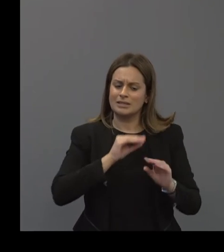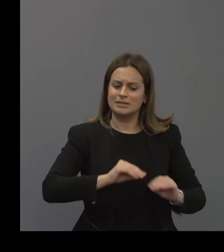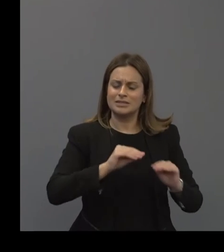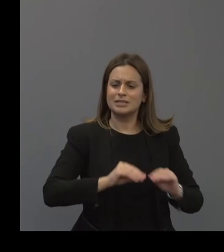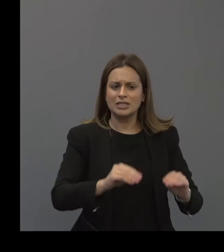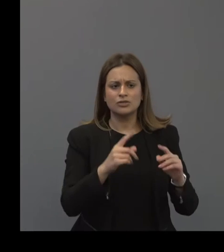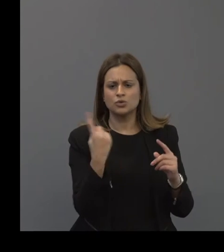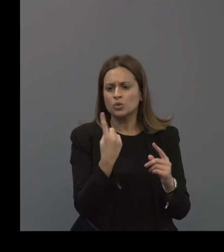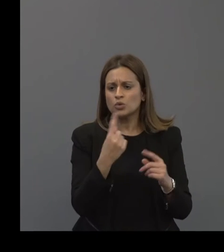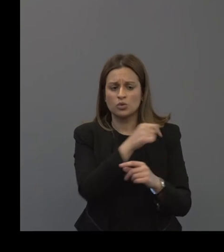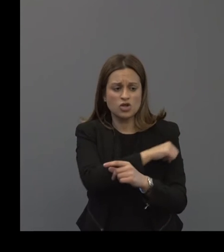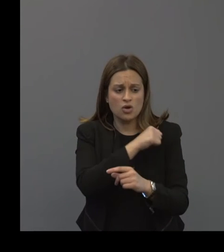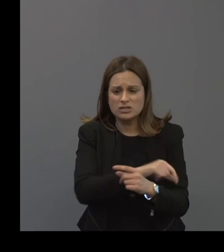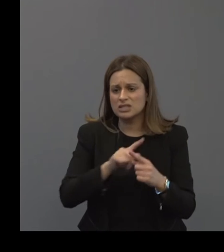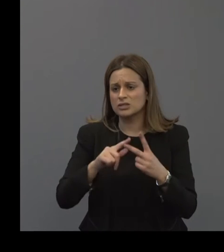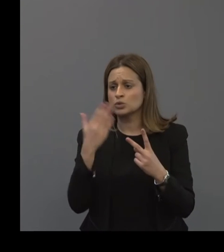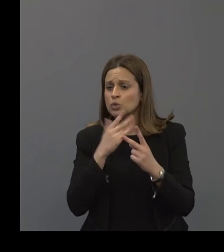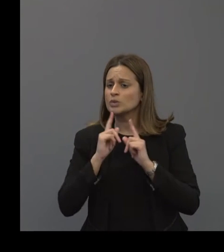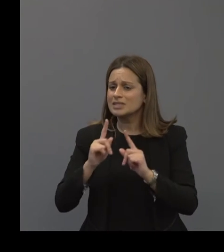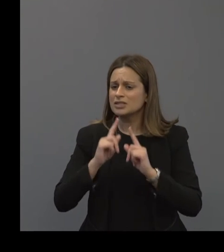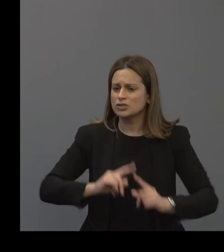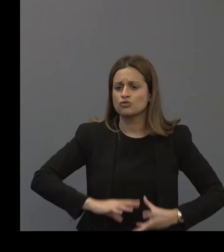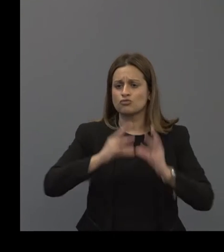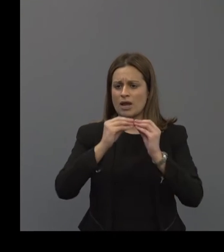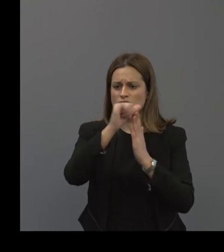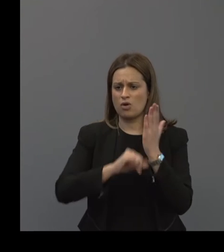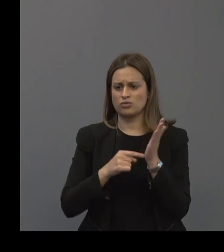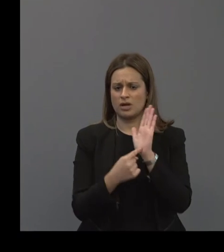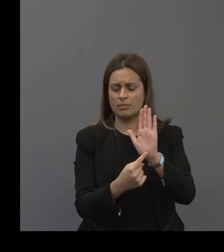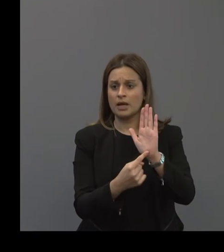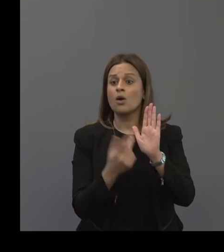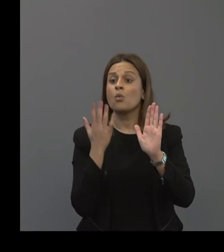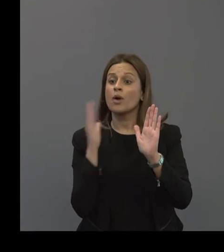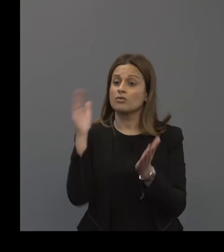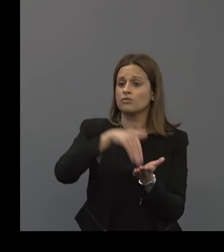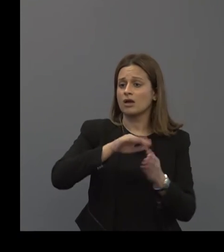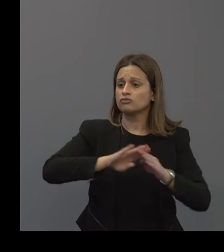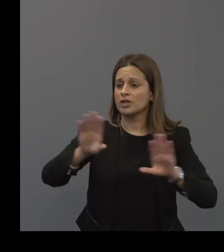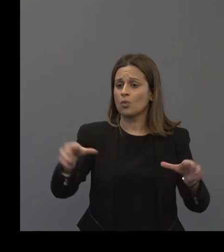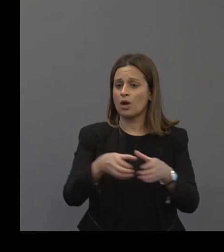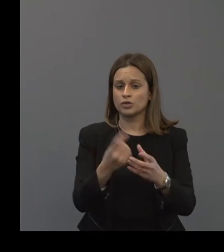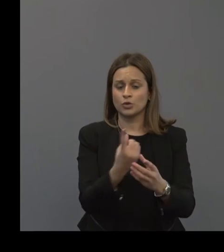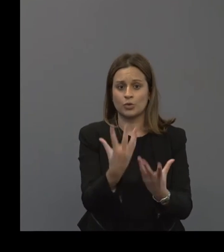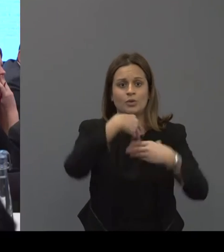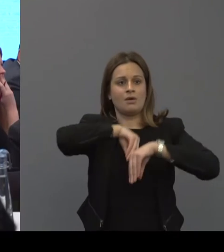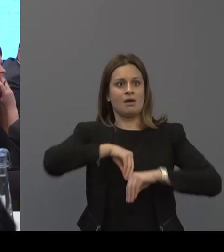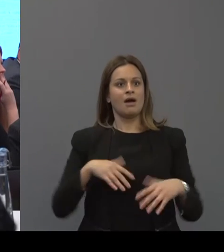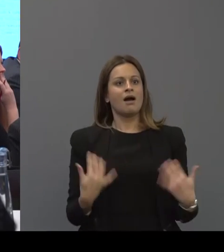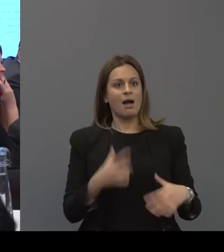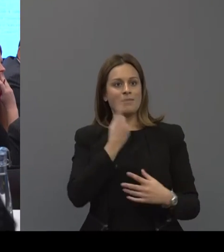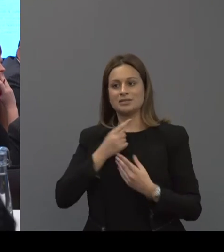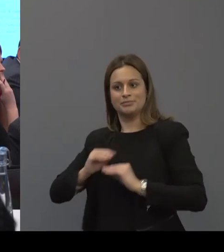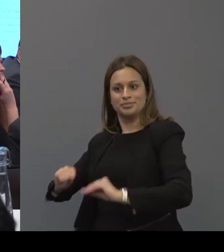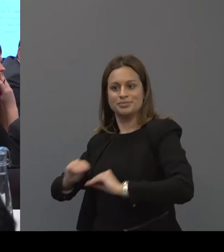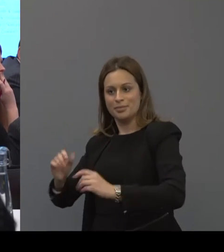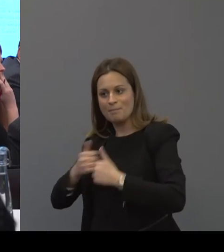program to nurses, school teachers. It's designed so that once you come to a training workshop you're equipped to go out and deliver the